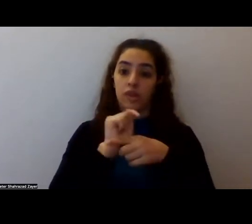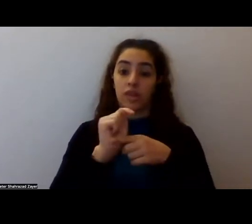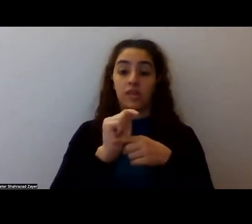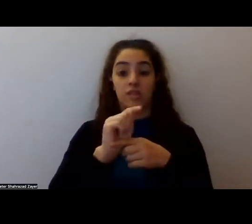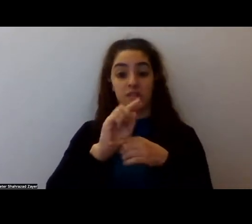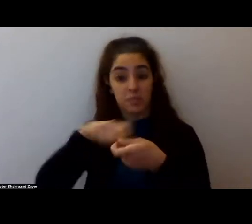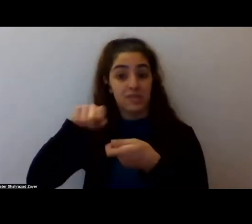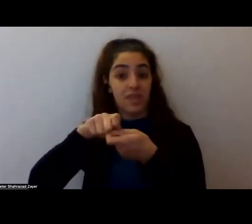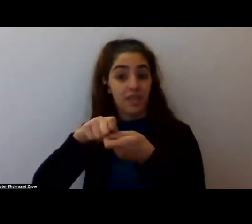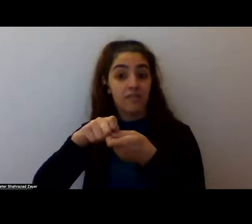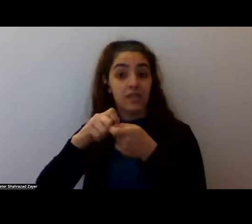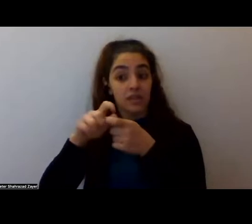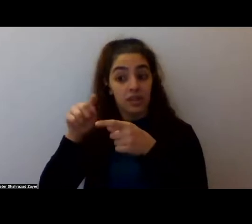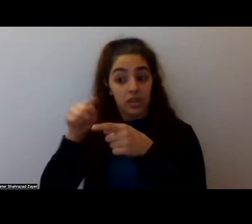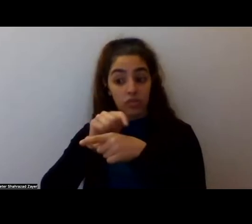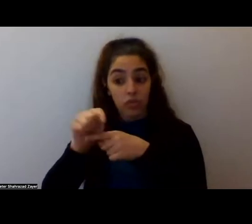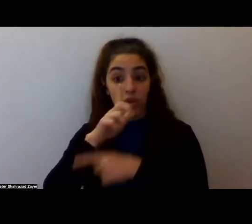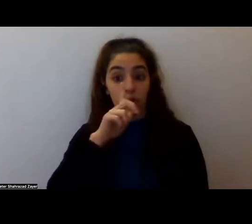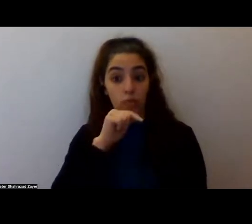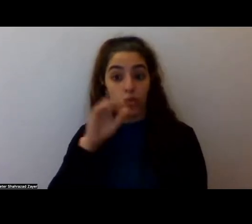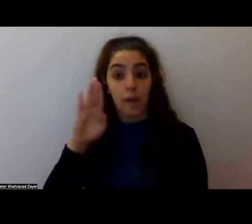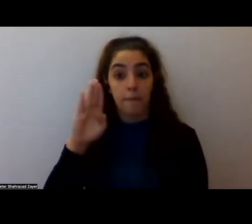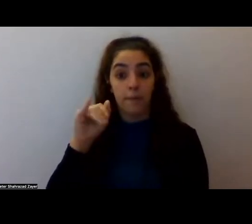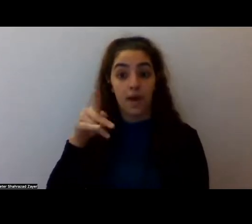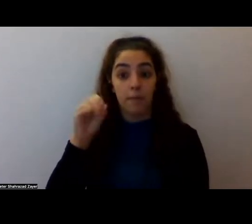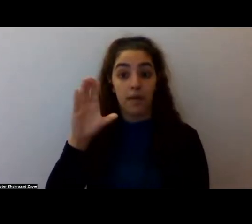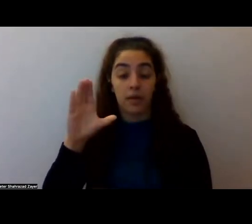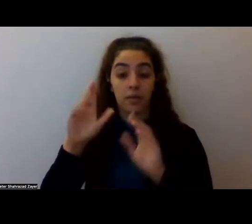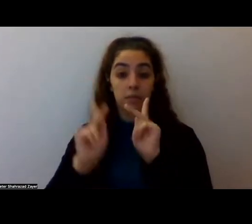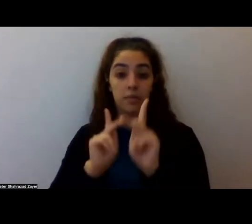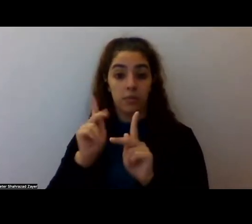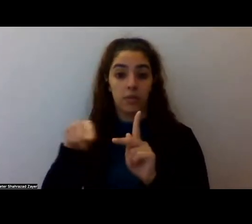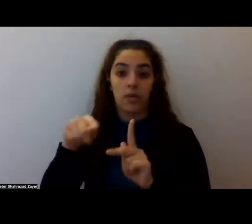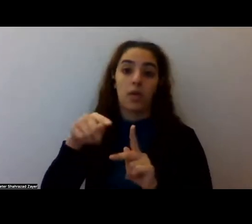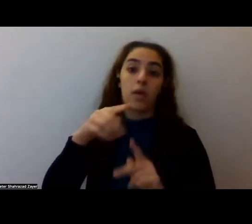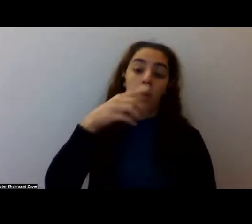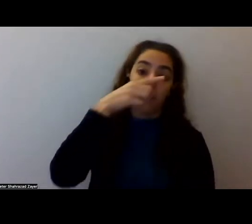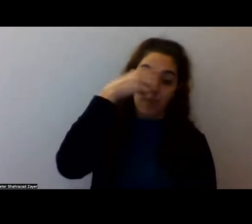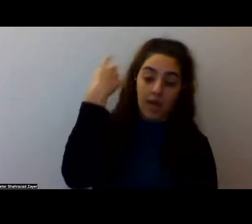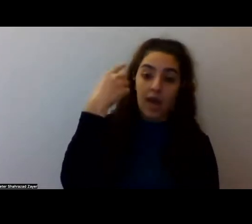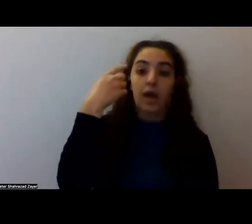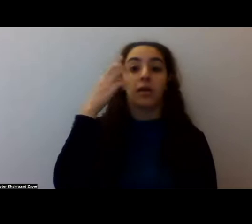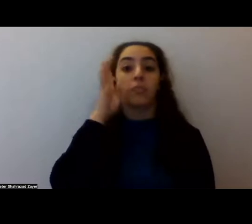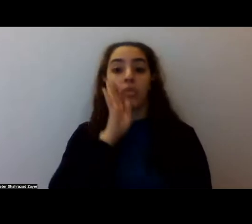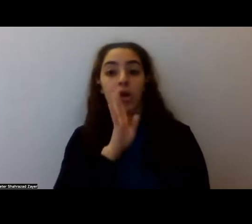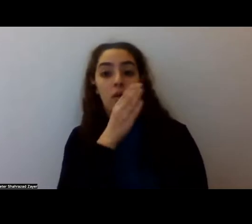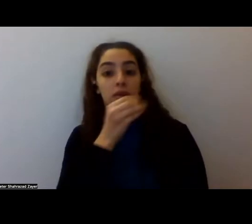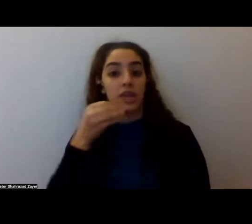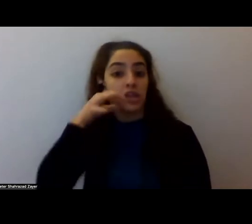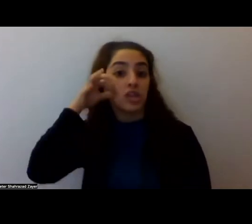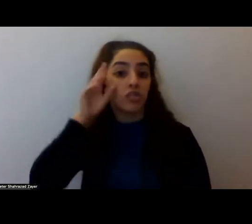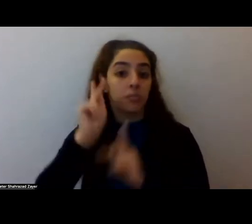um, so that, um, people, black and brown and indigenous people who are looking